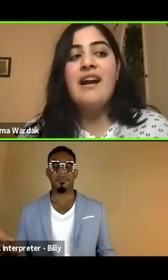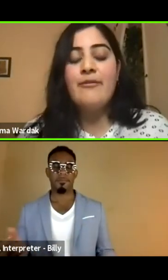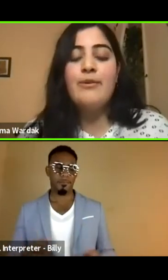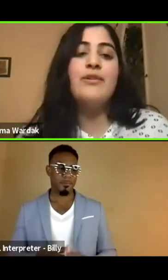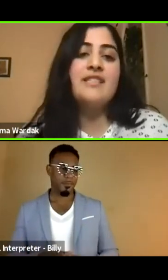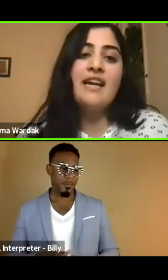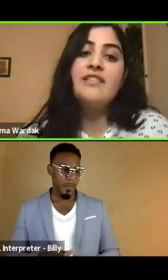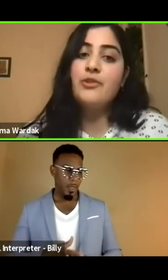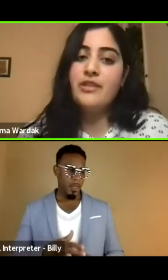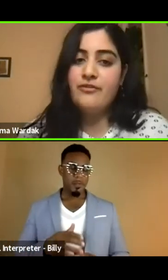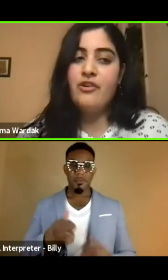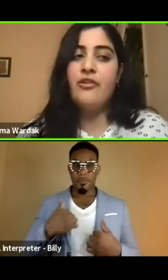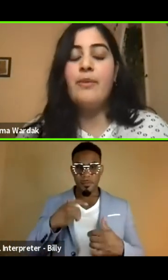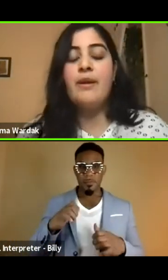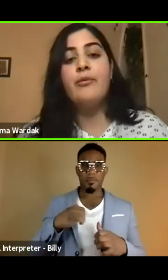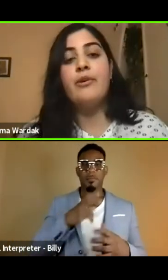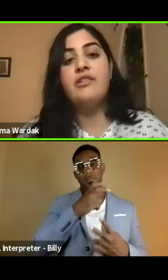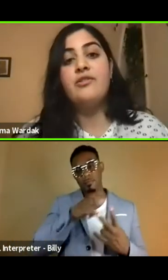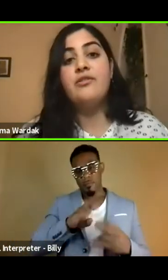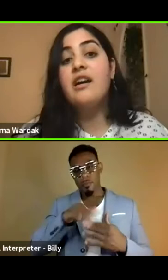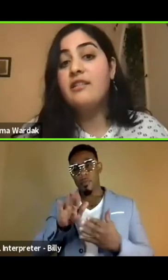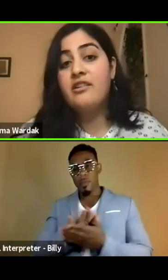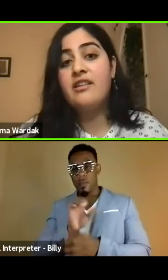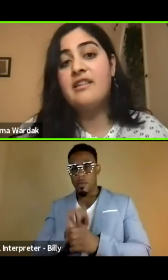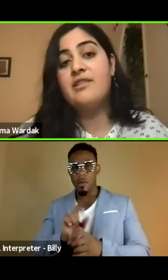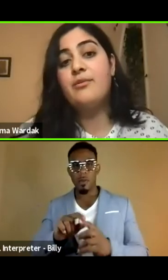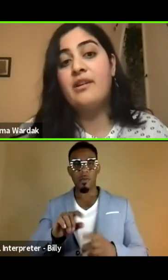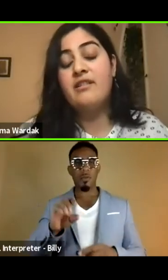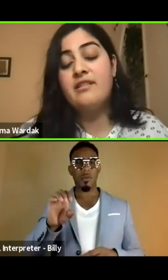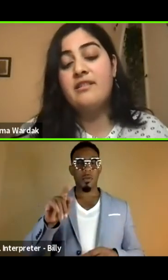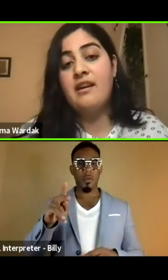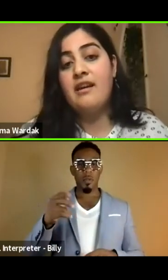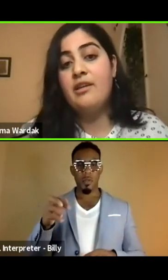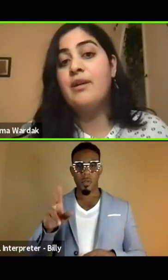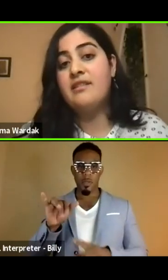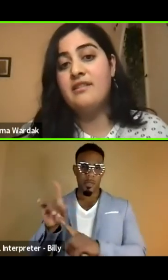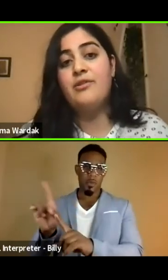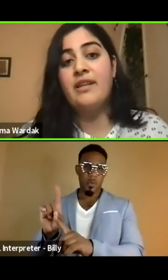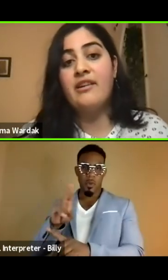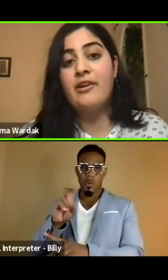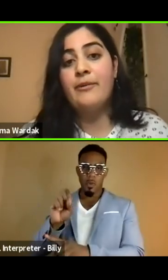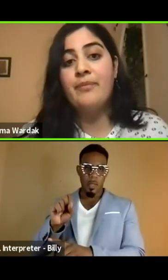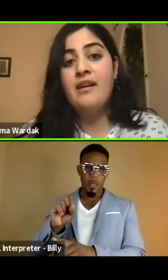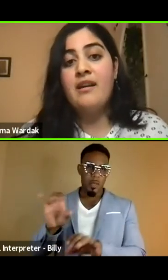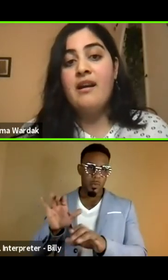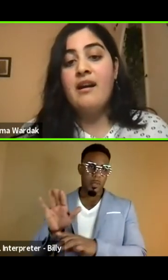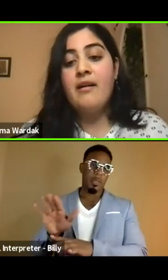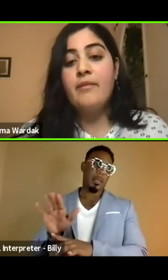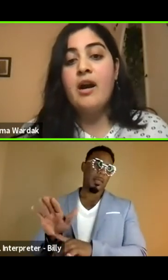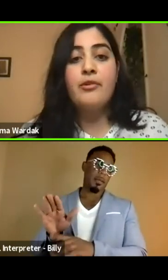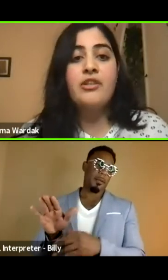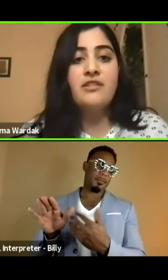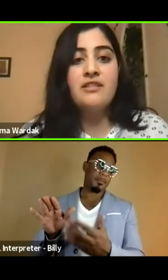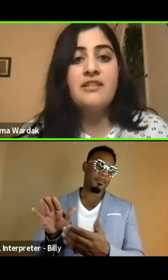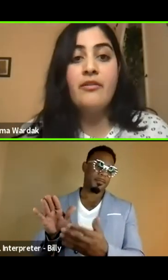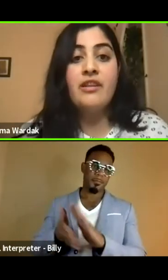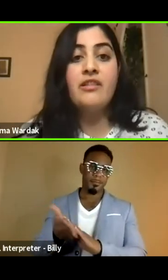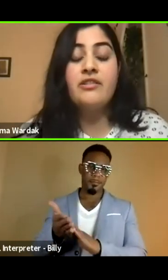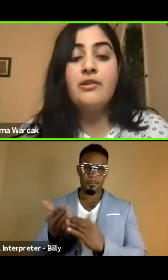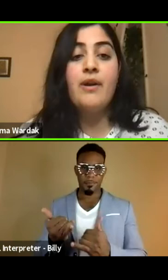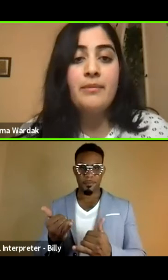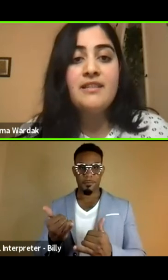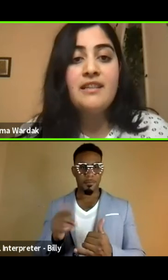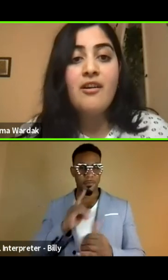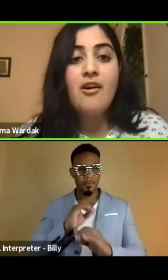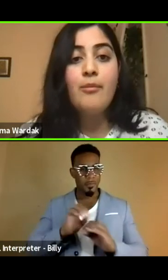what I've been doing is I had to transfer all their paperwork to Qatar. Cause that's where the, uh, us is doing their, um, operations now